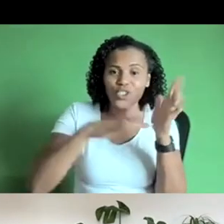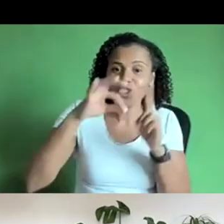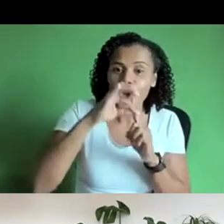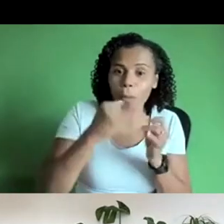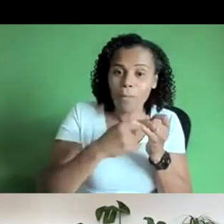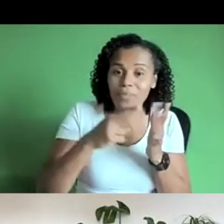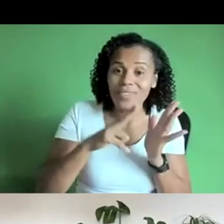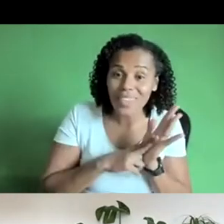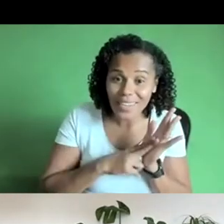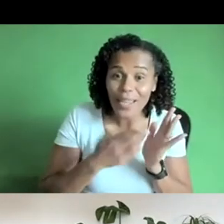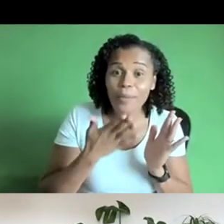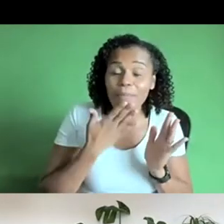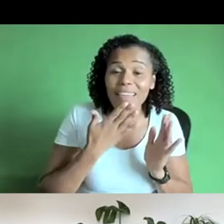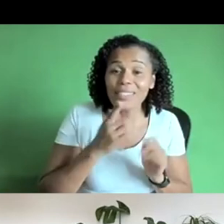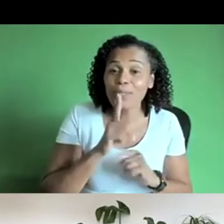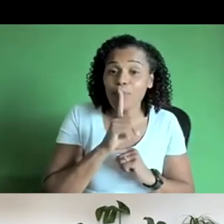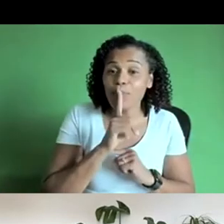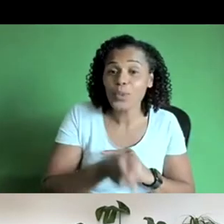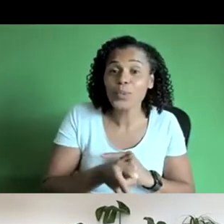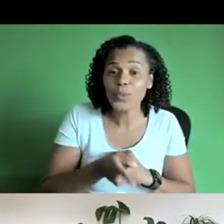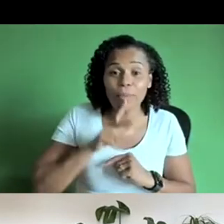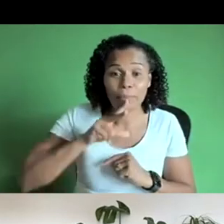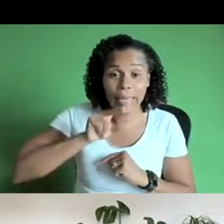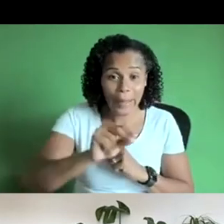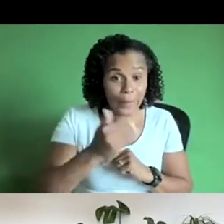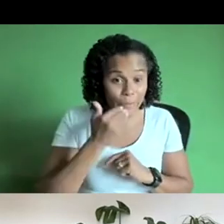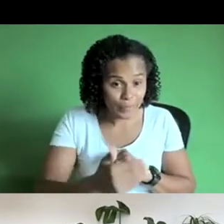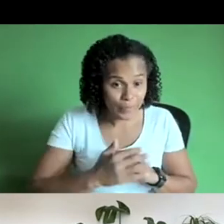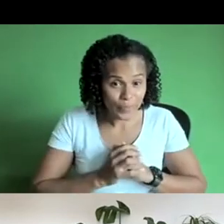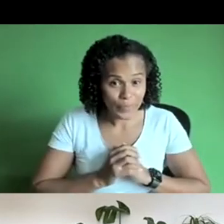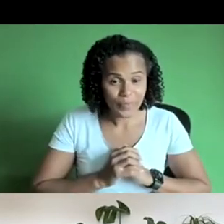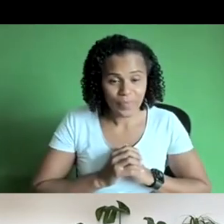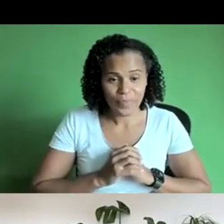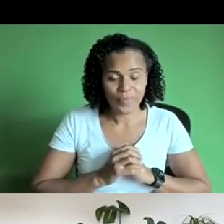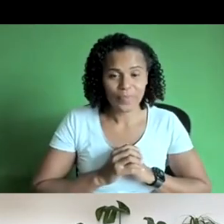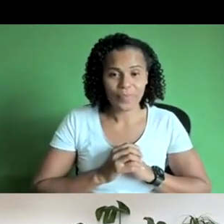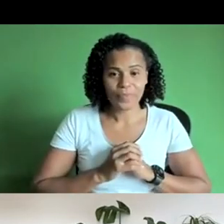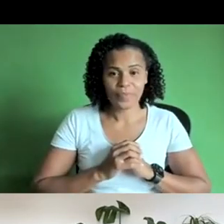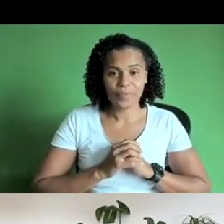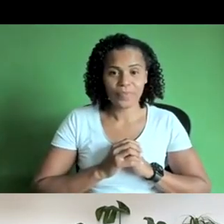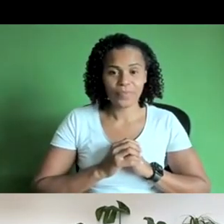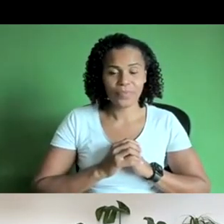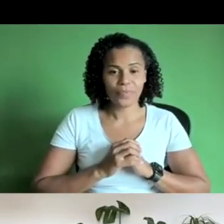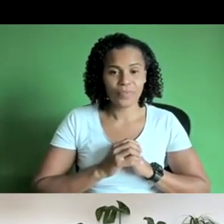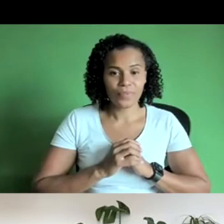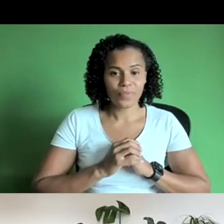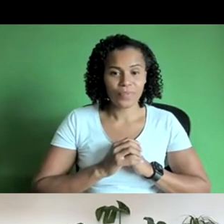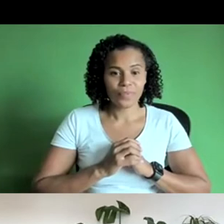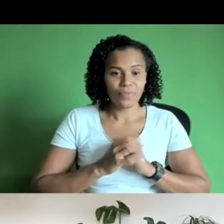yeah